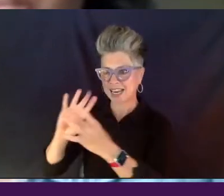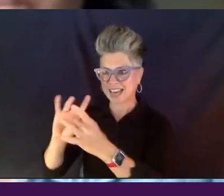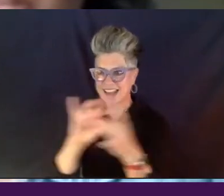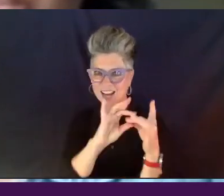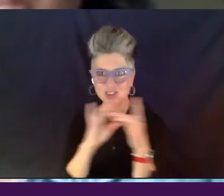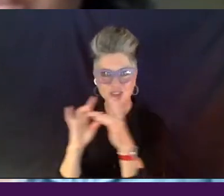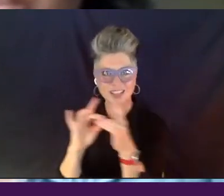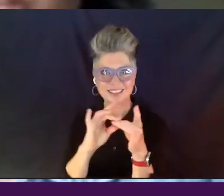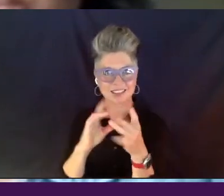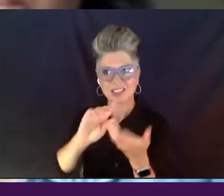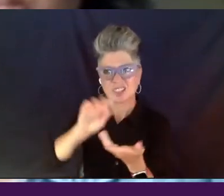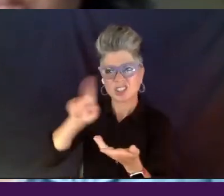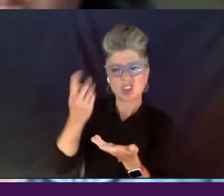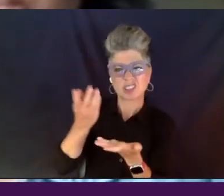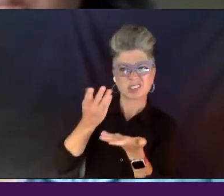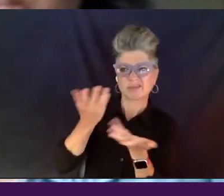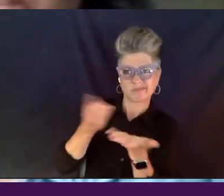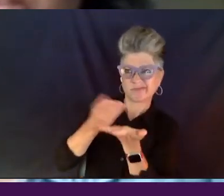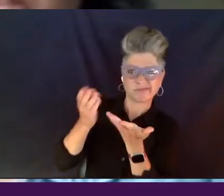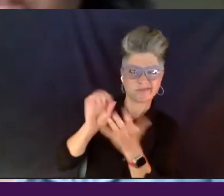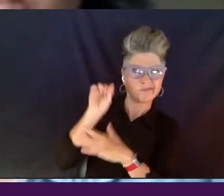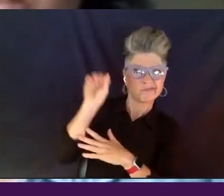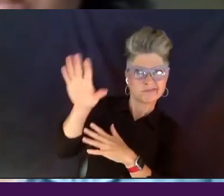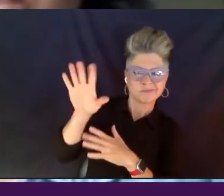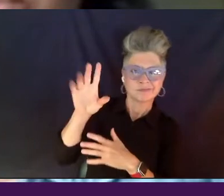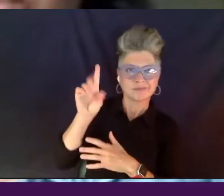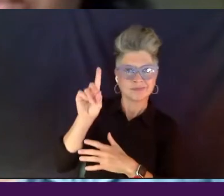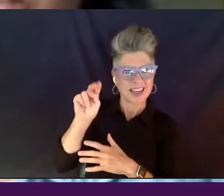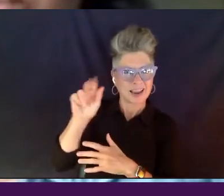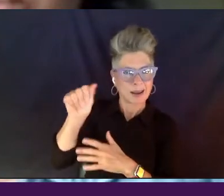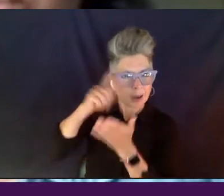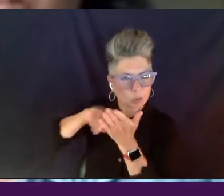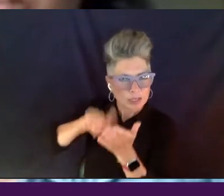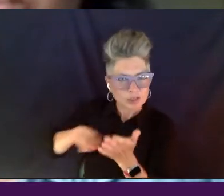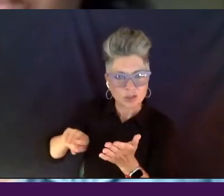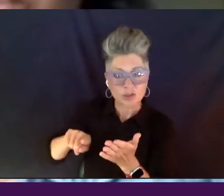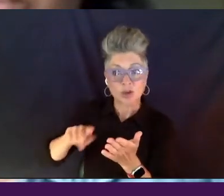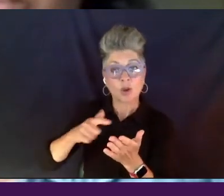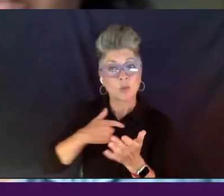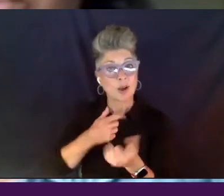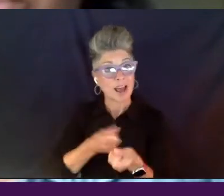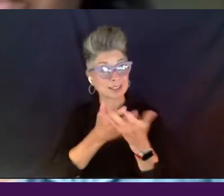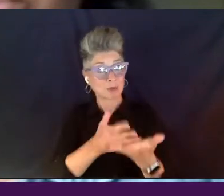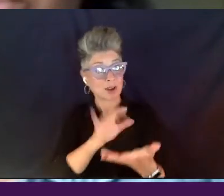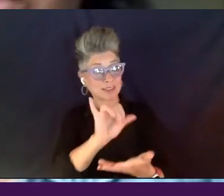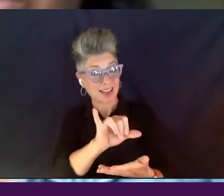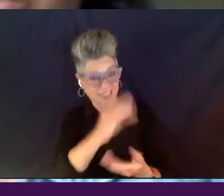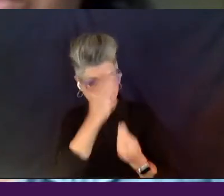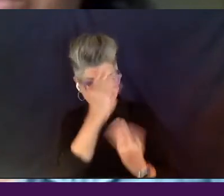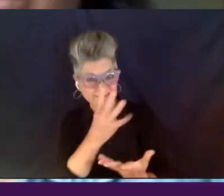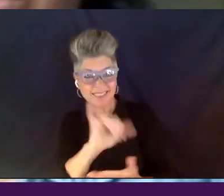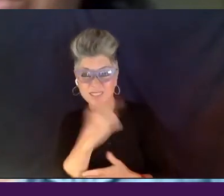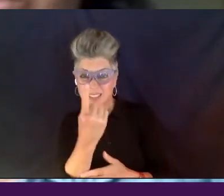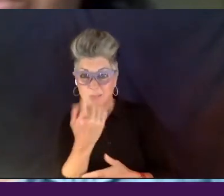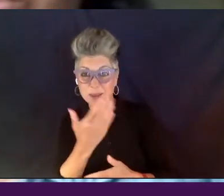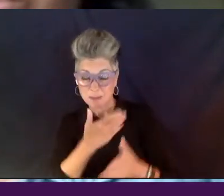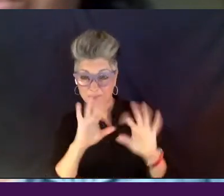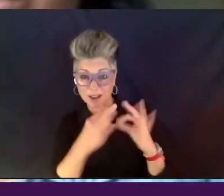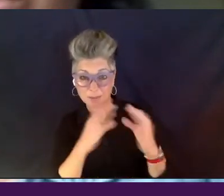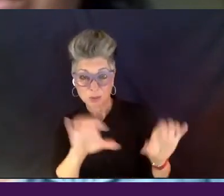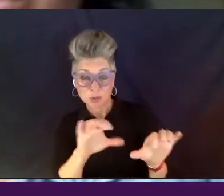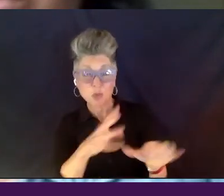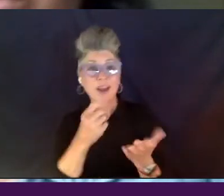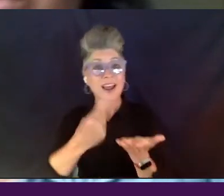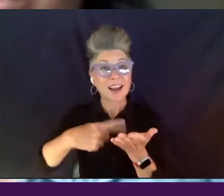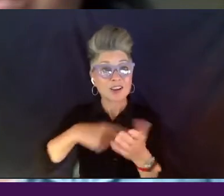research. And, um, you know, when I expressed that, that was something that my family was doing. And I also talked about, um,